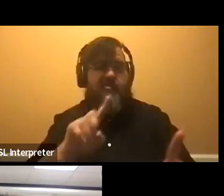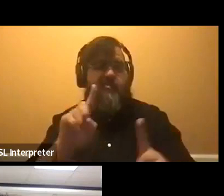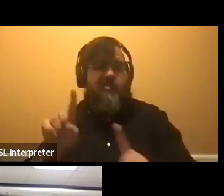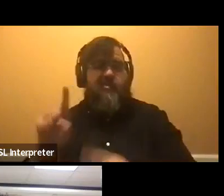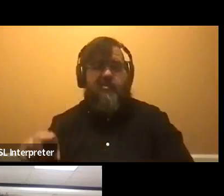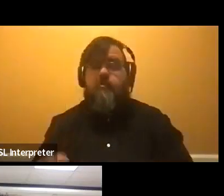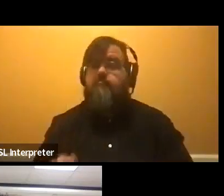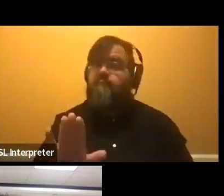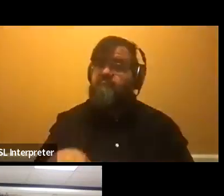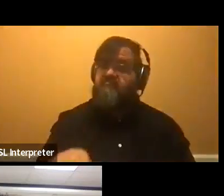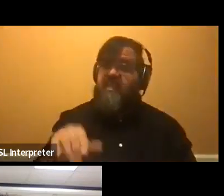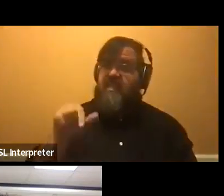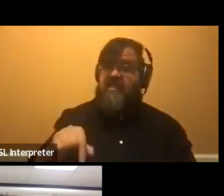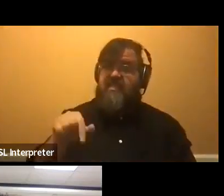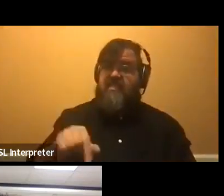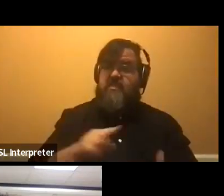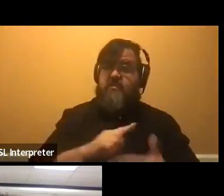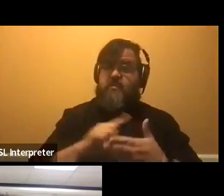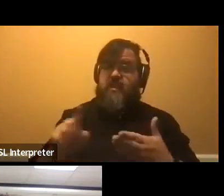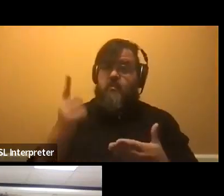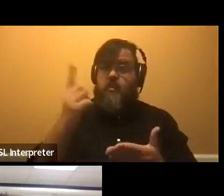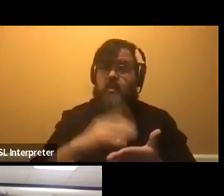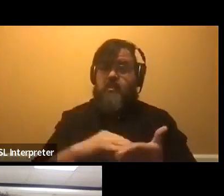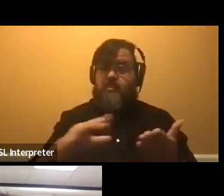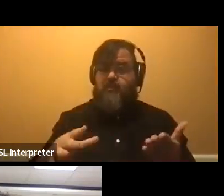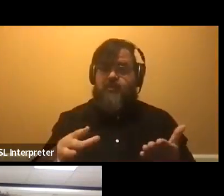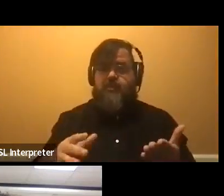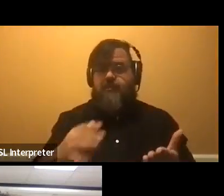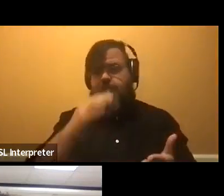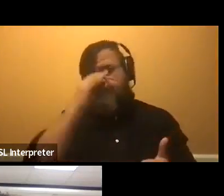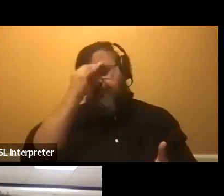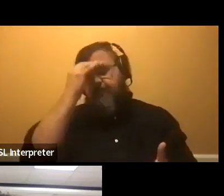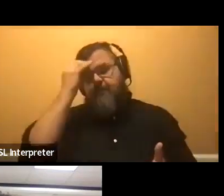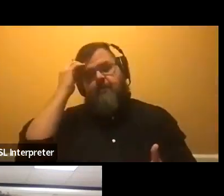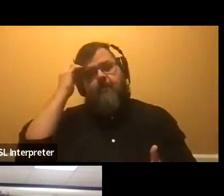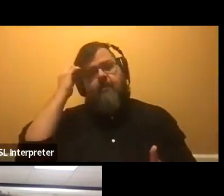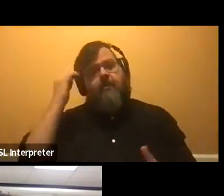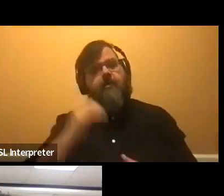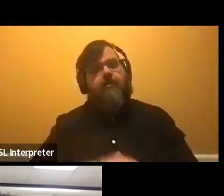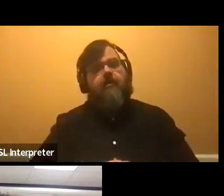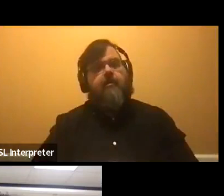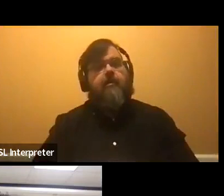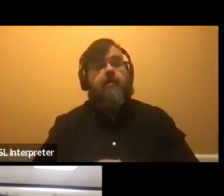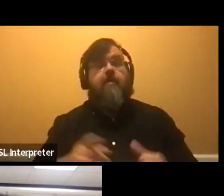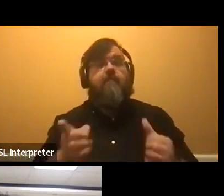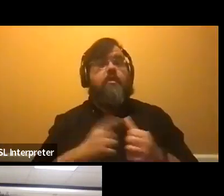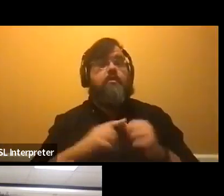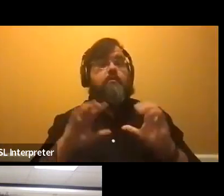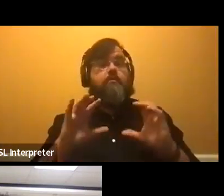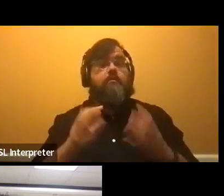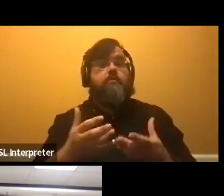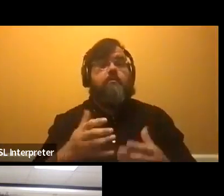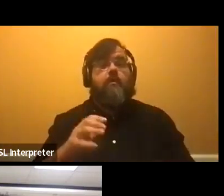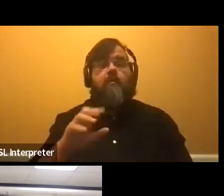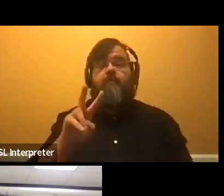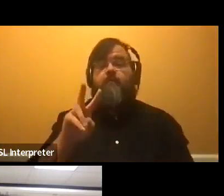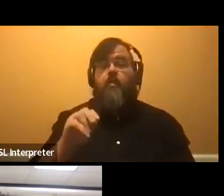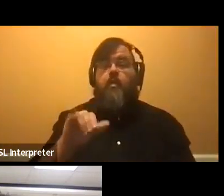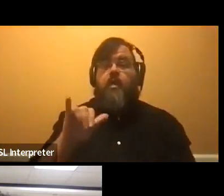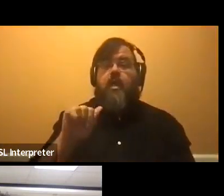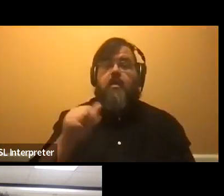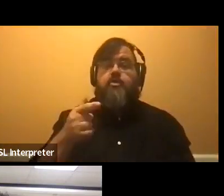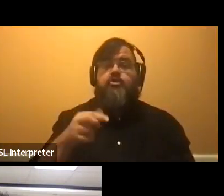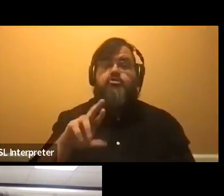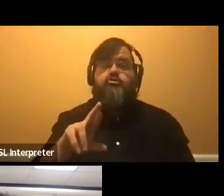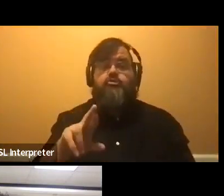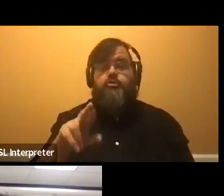student this week. It was announced, um, who is in the first cohort of Voyager scholars. Um, and that's